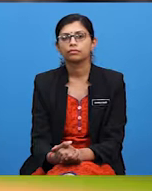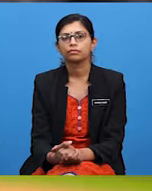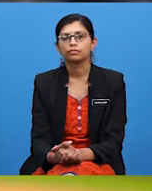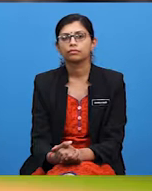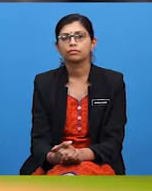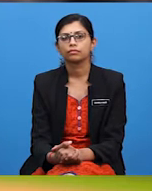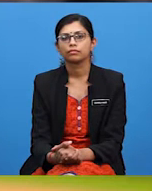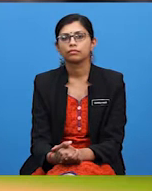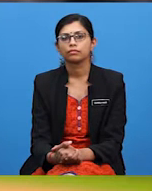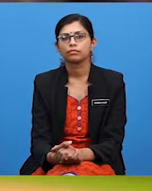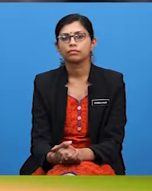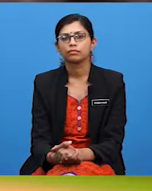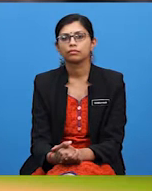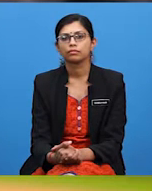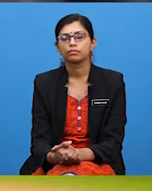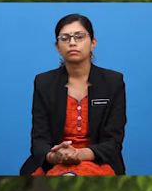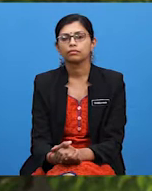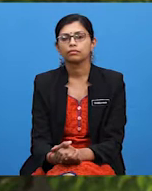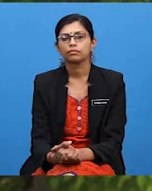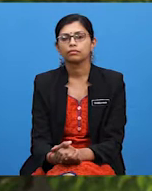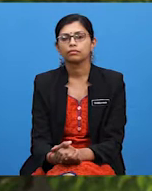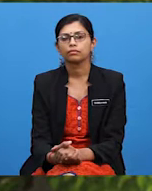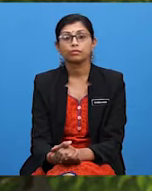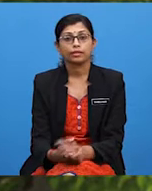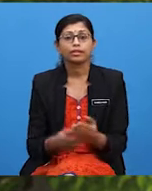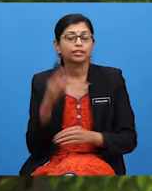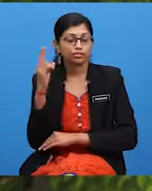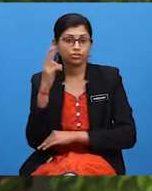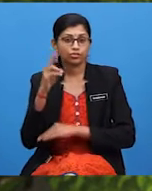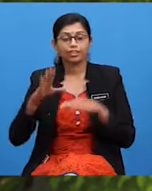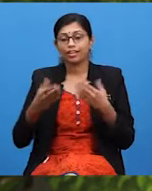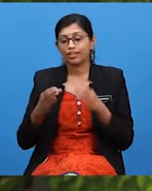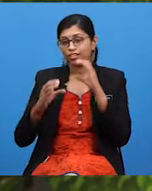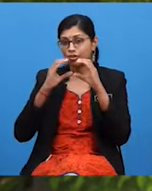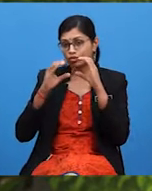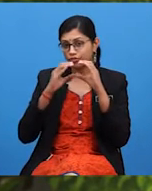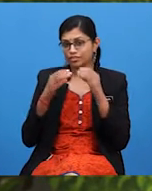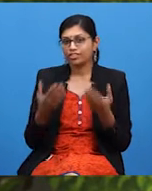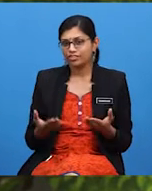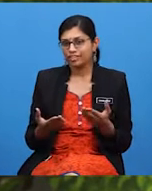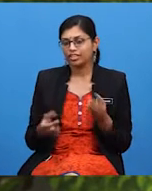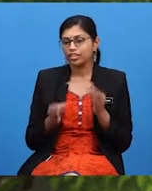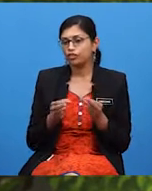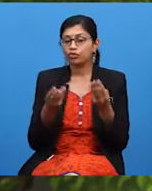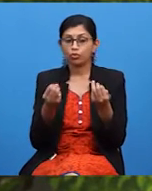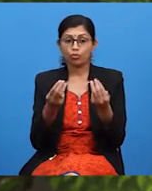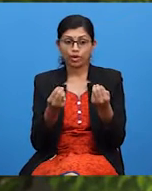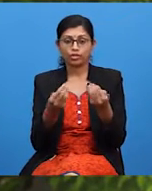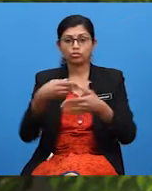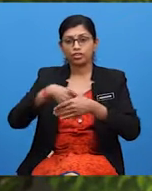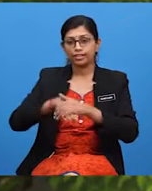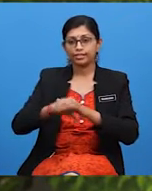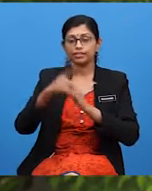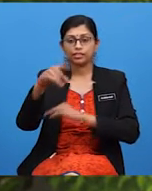Okay. That's usually how the conversation goes if you want to do volunteering